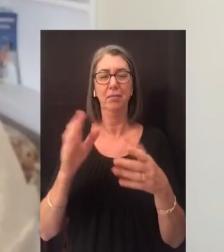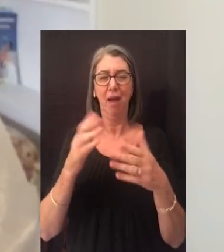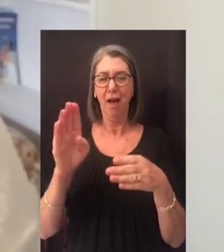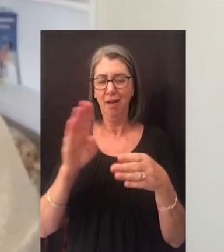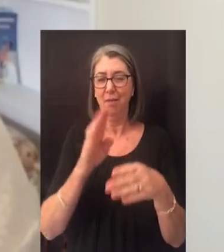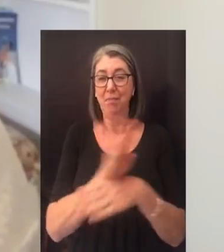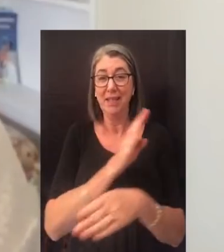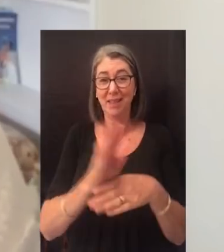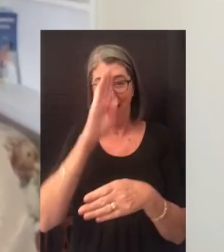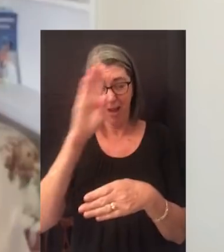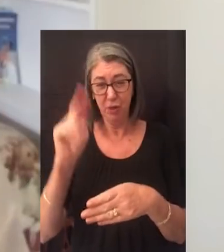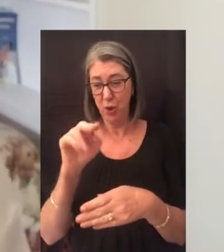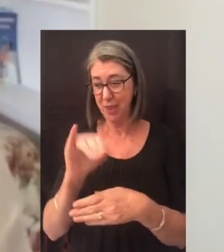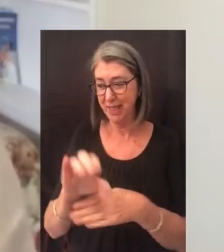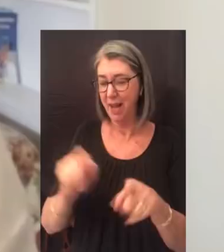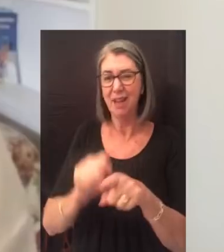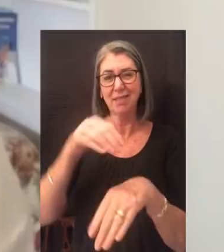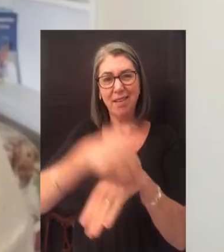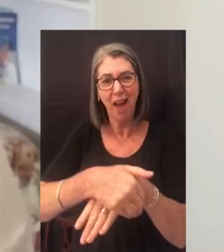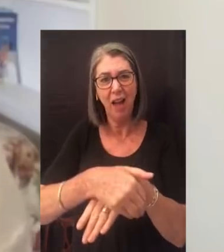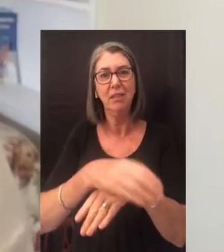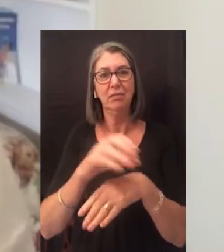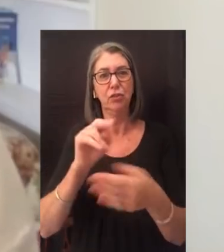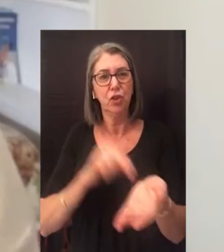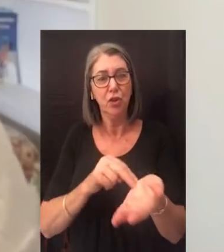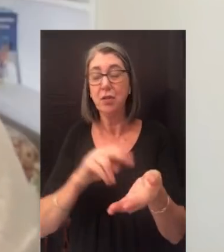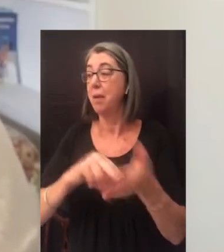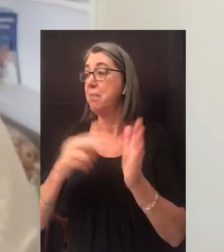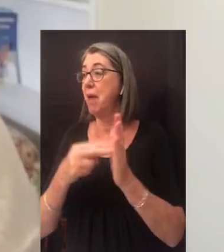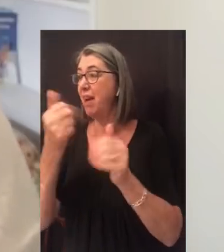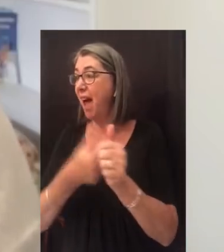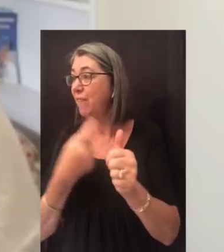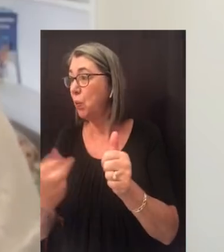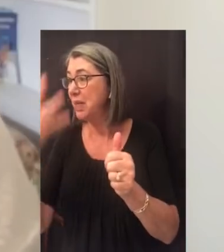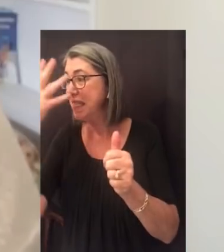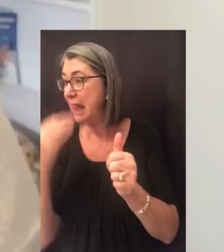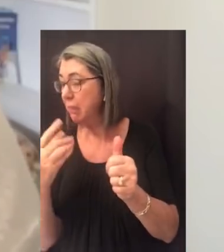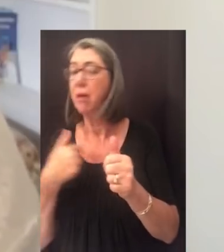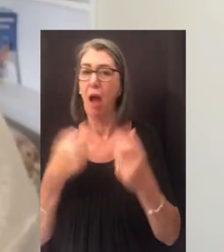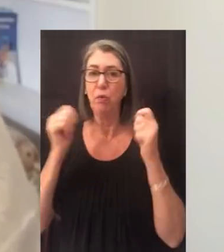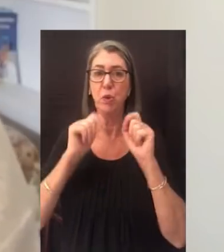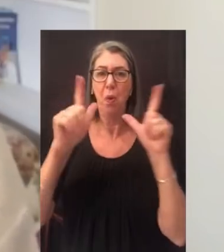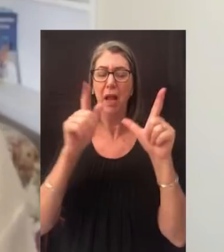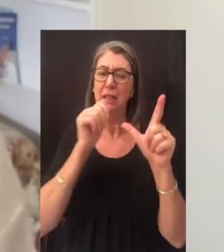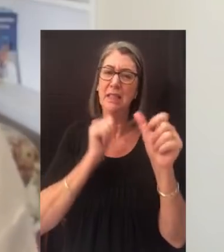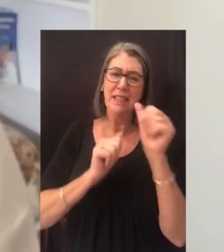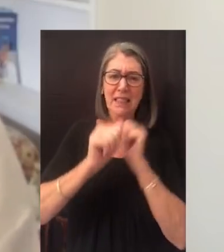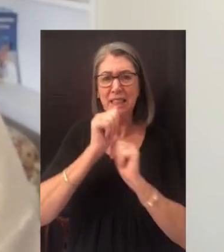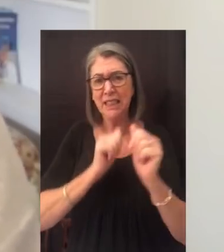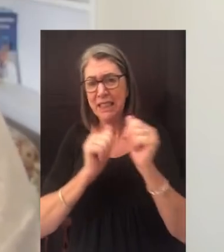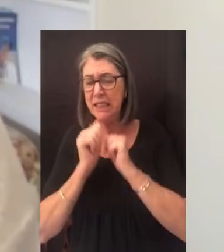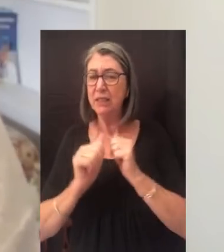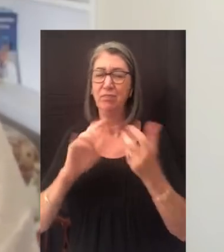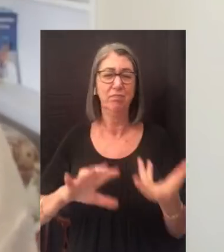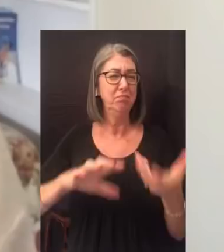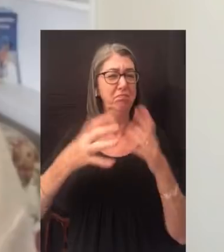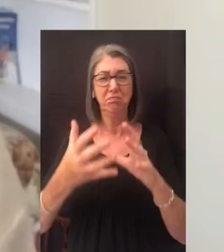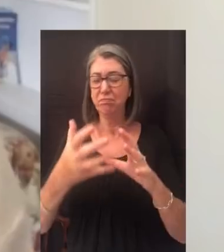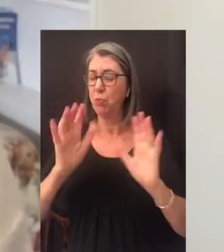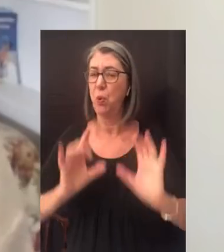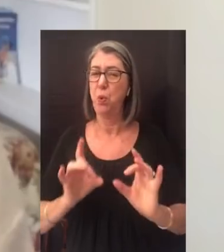hospital in New York City. This meant staying awake when everyone else was well asleep and pushing through my own circadian rhythm.